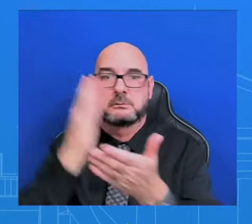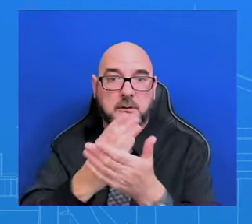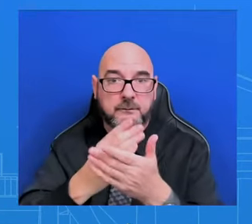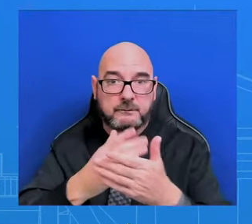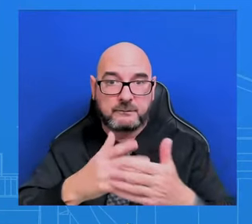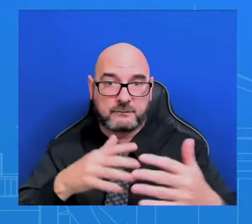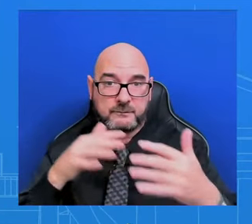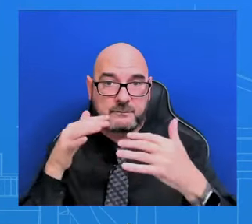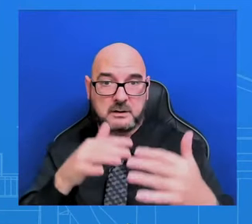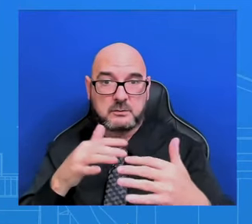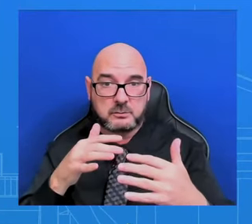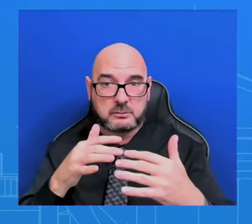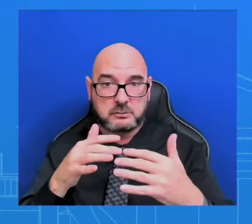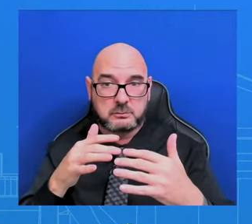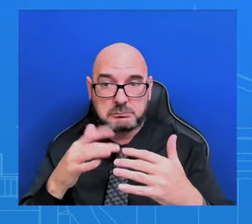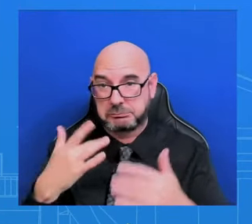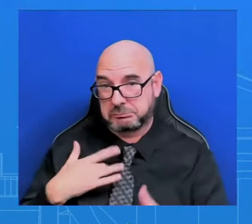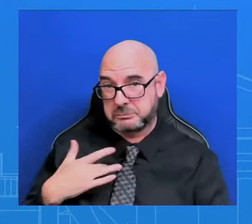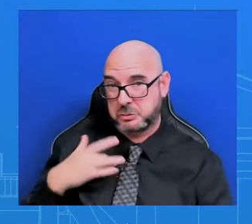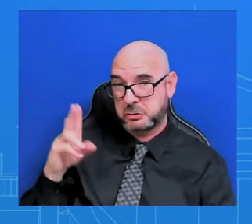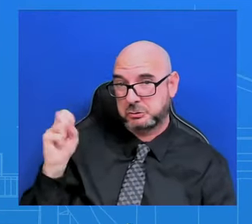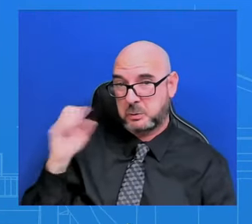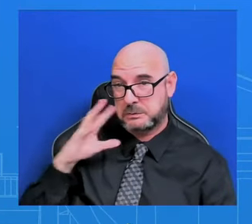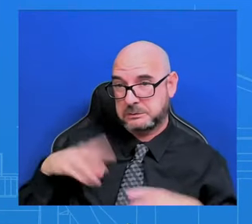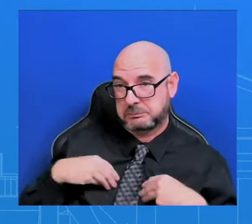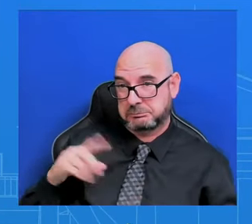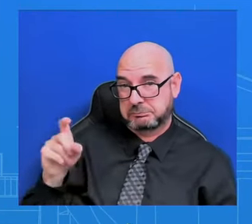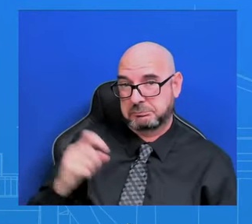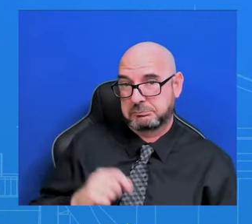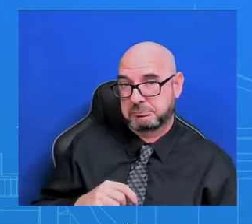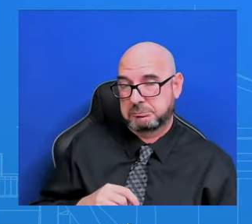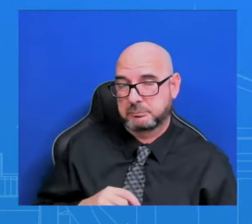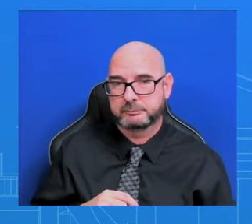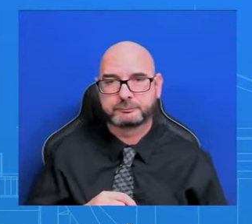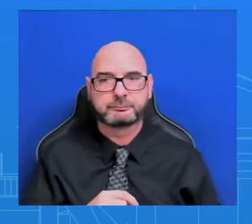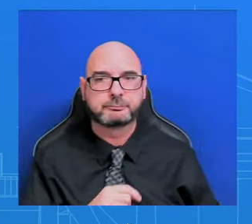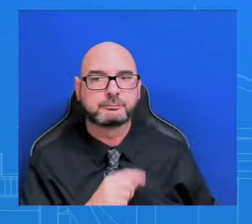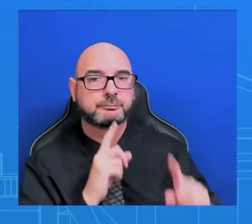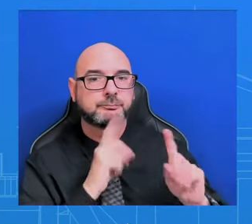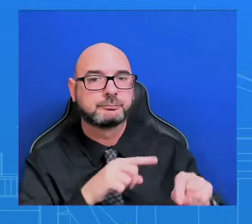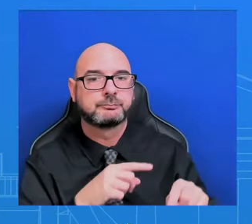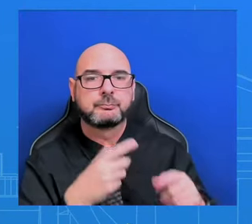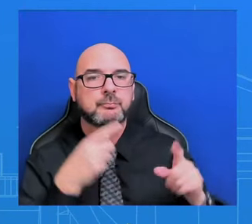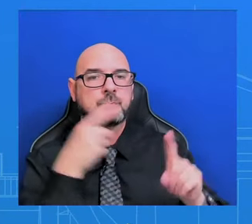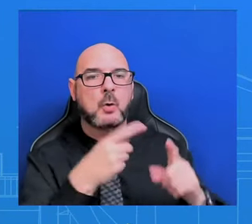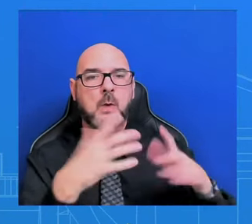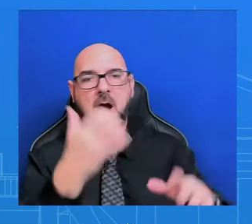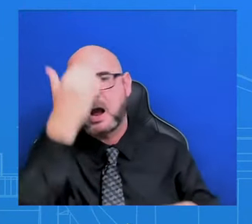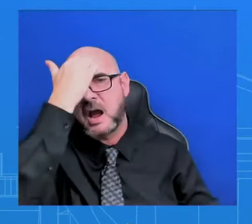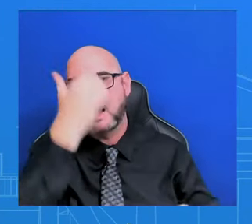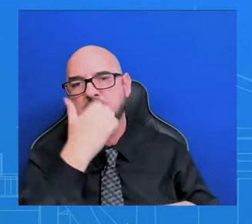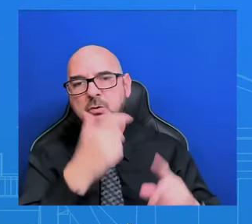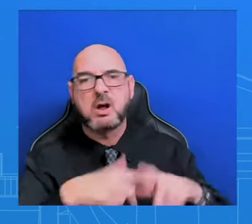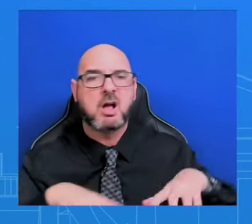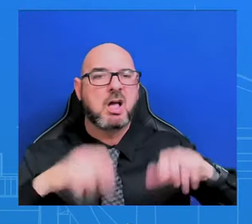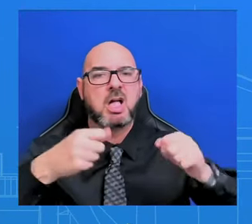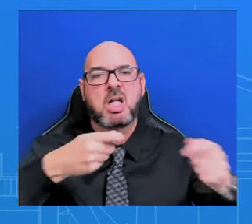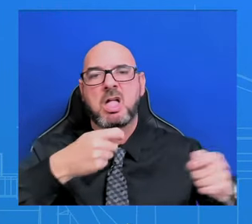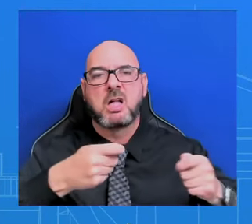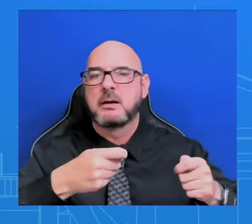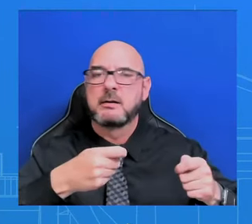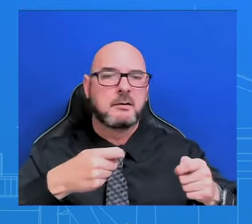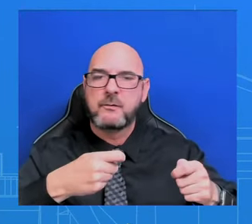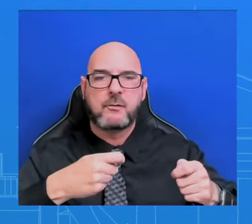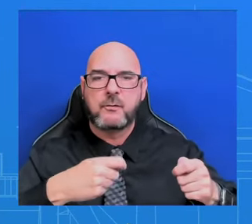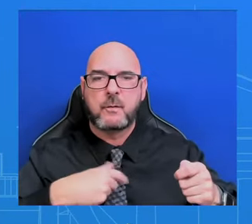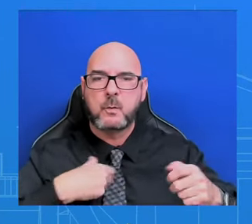Hamas in charge of Gaza anymore. They chose to violate the ceasefire that was in place, and we certainly agree